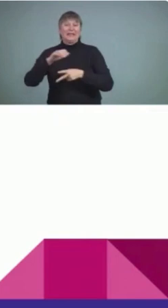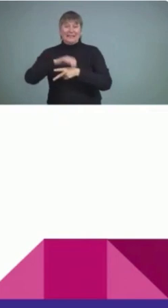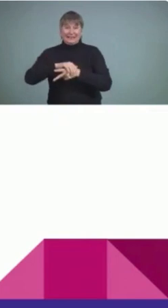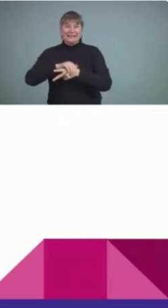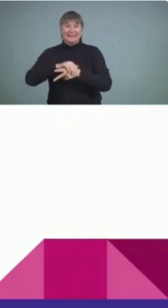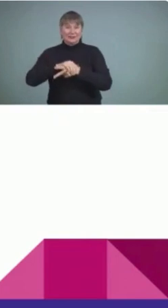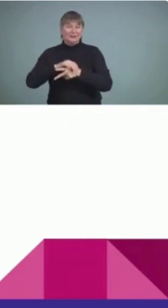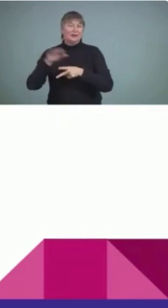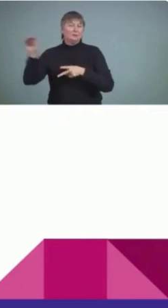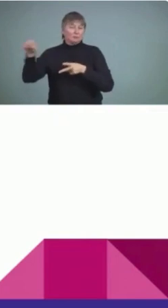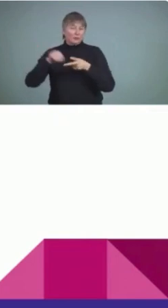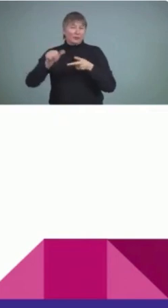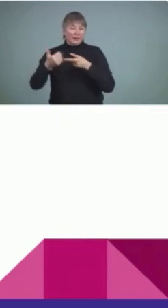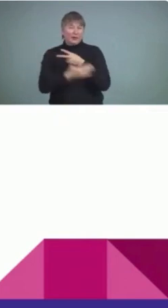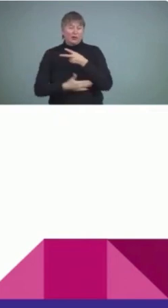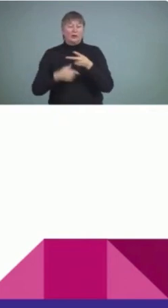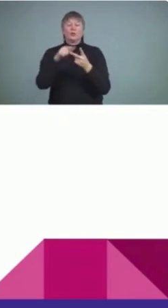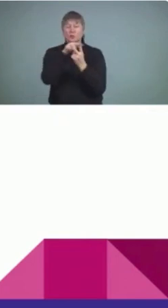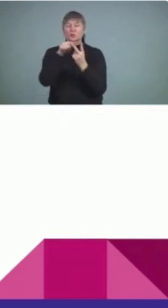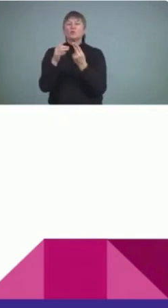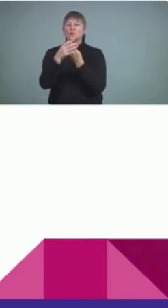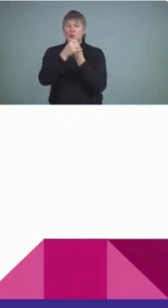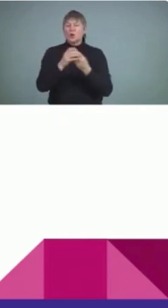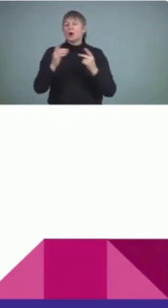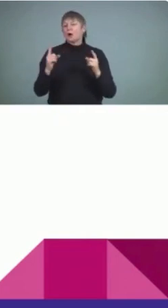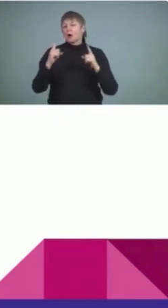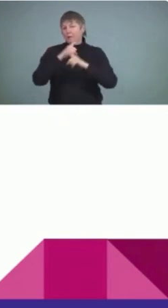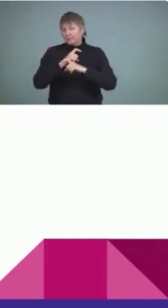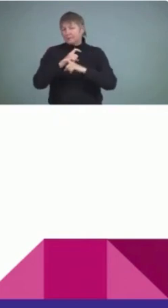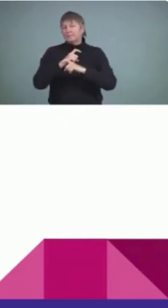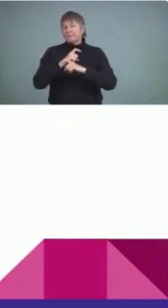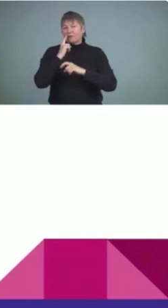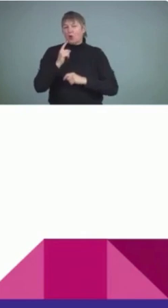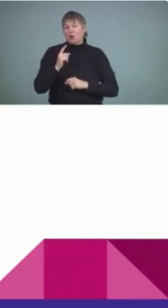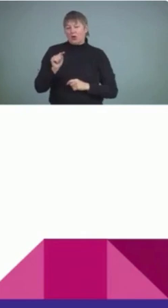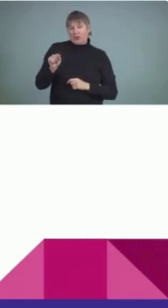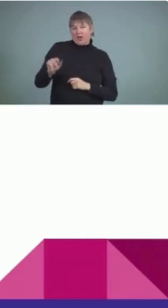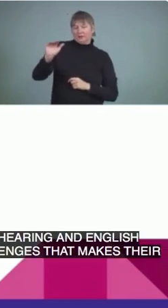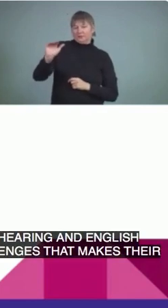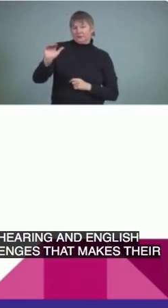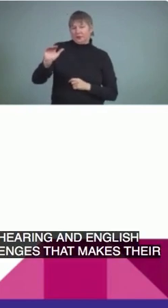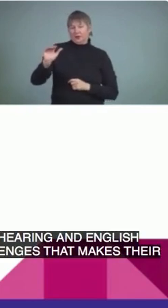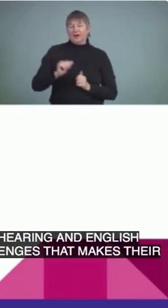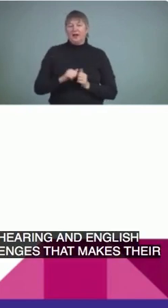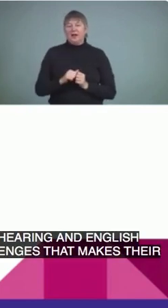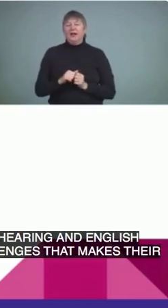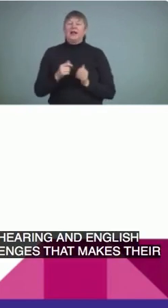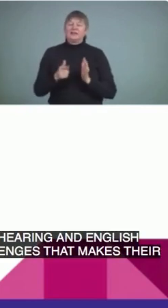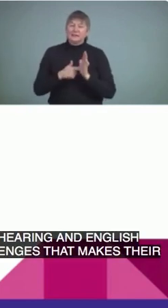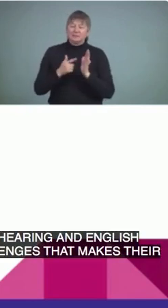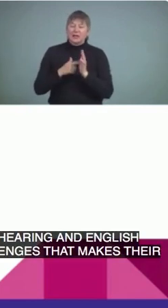additional challenges that makes their profile a bit more complex and impacts can be more